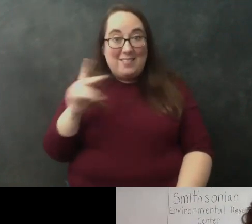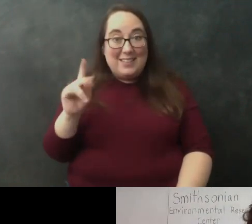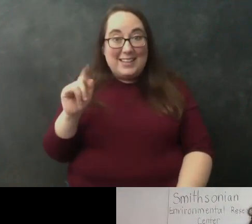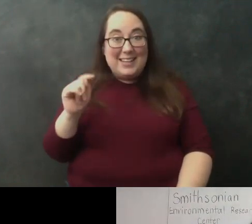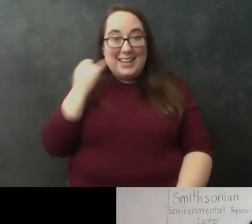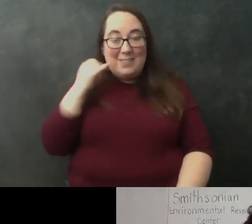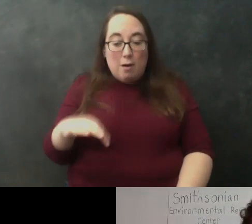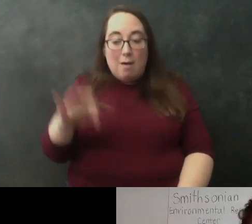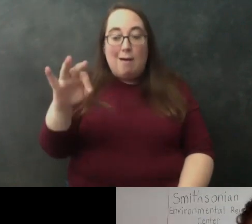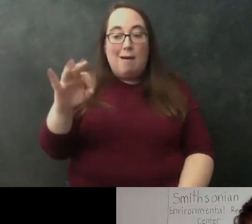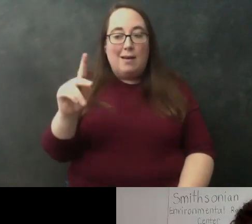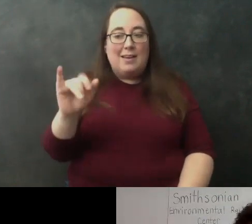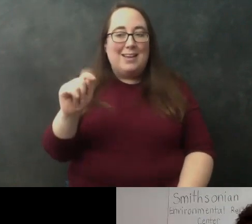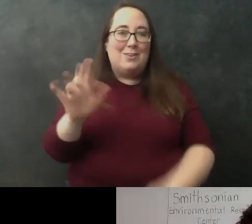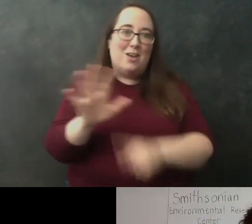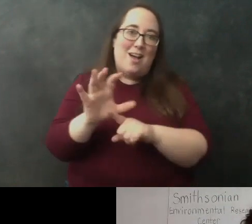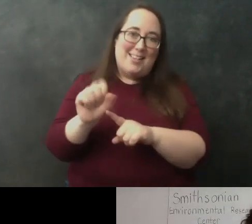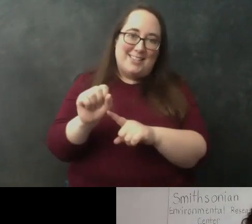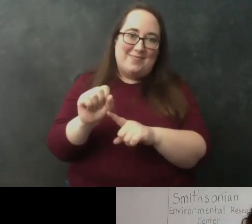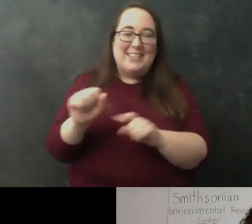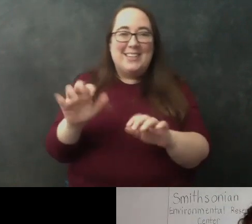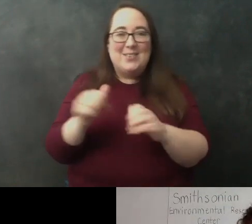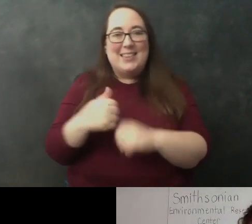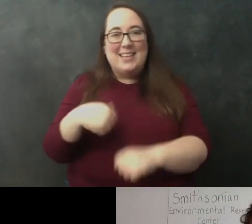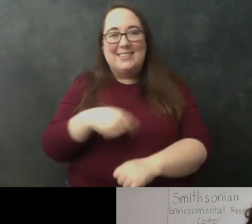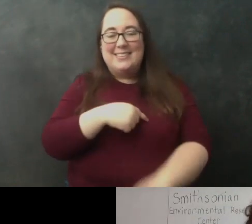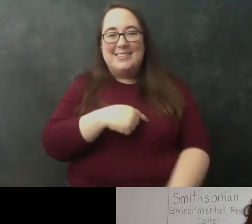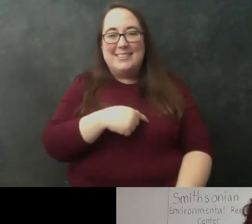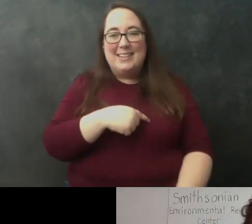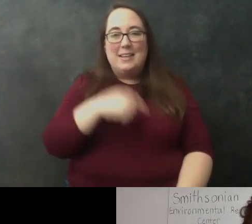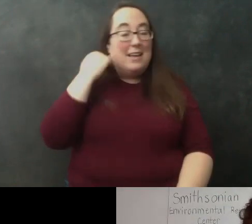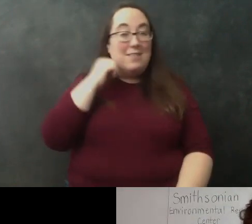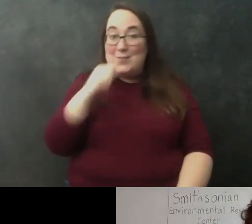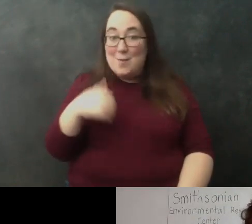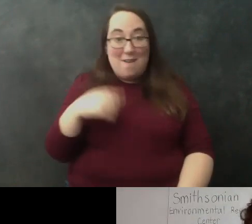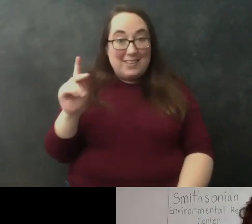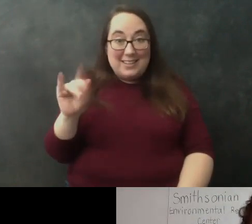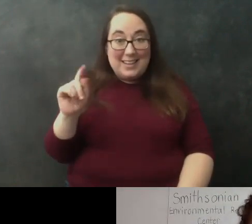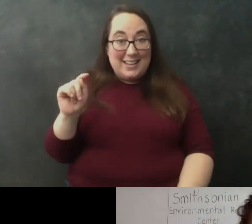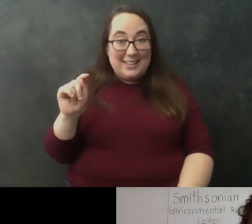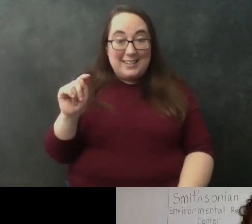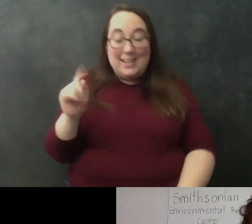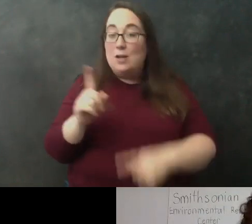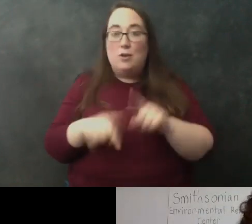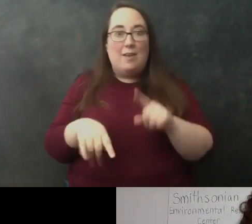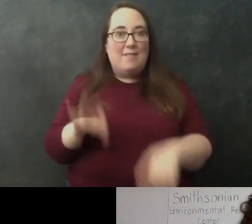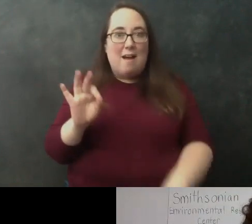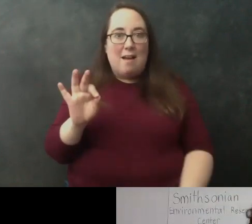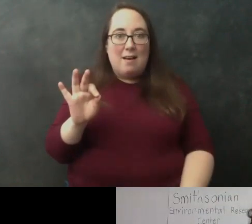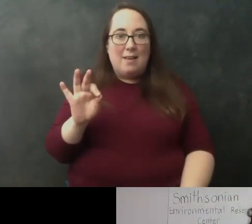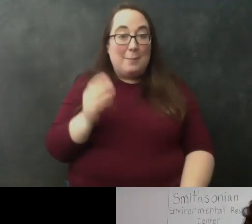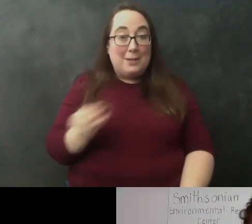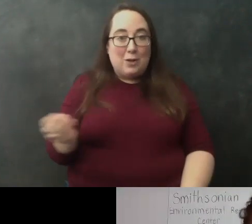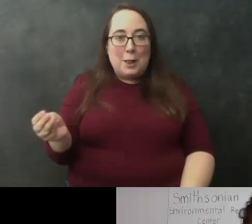kit from the library that's awesome you can do this with us if you don't have a kit and you weren't able to find the materials